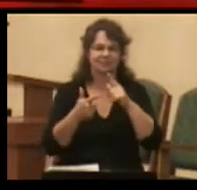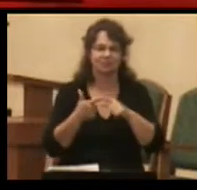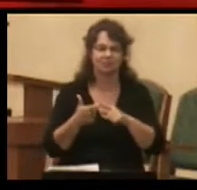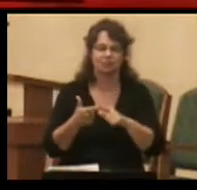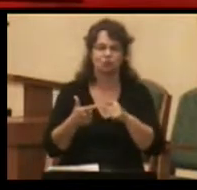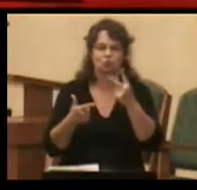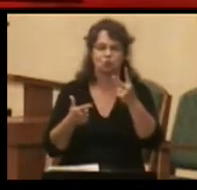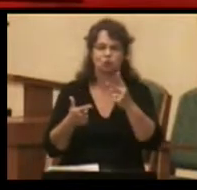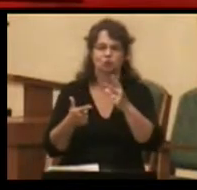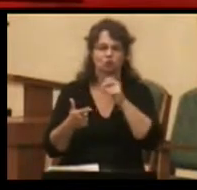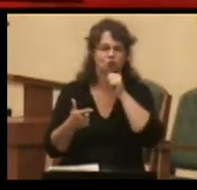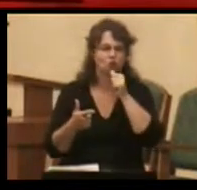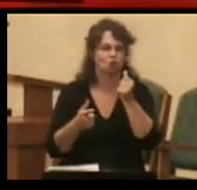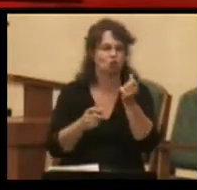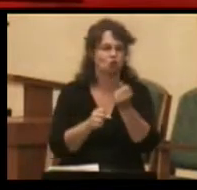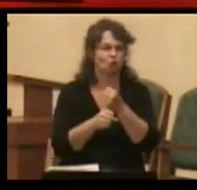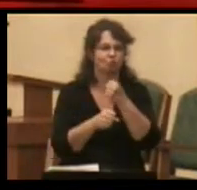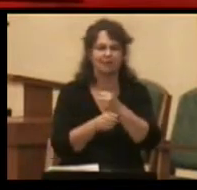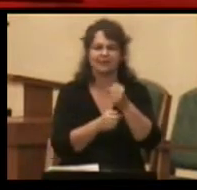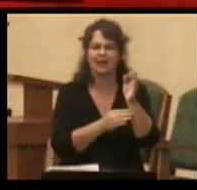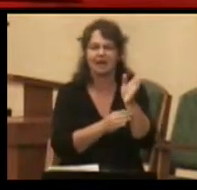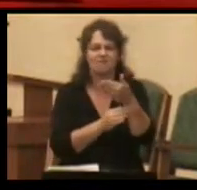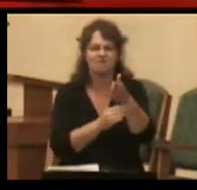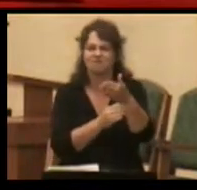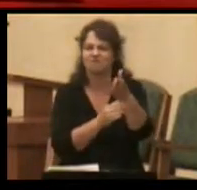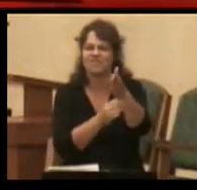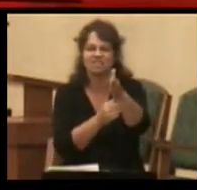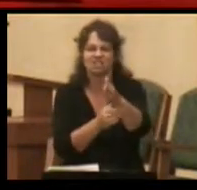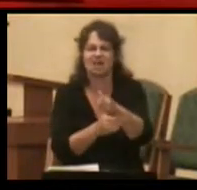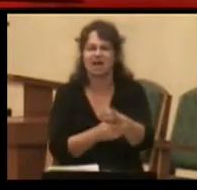don't make that fish on your mantle an idol.